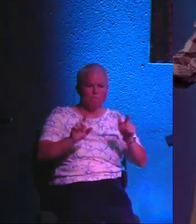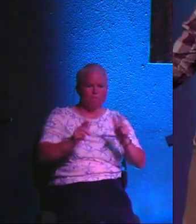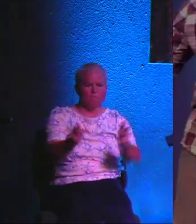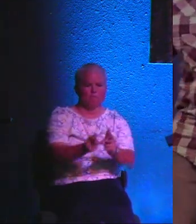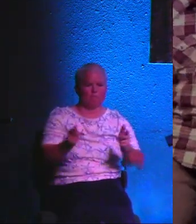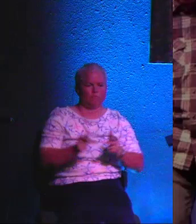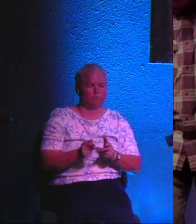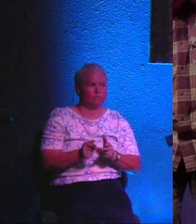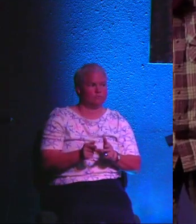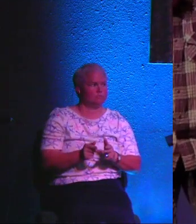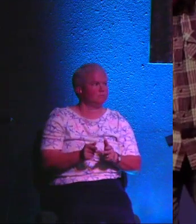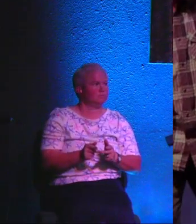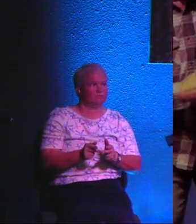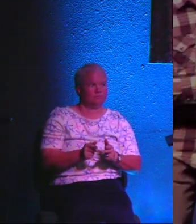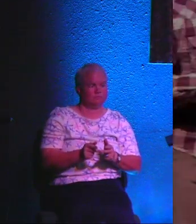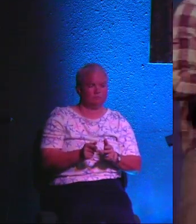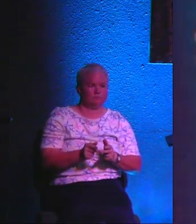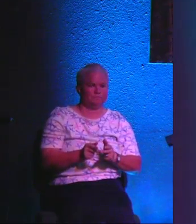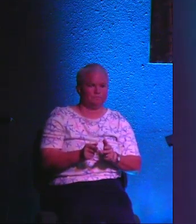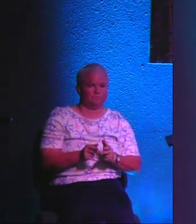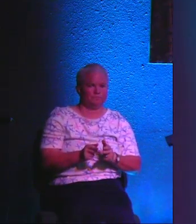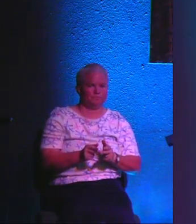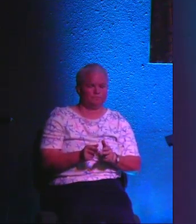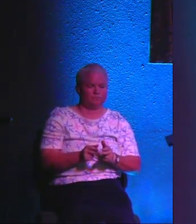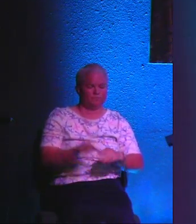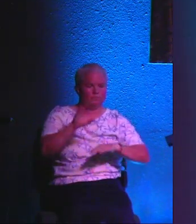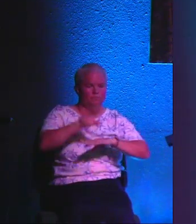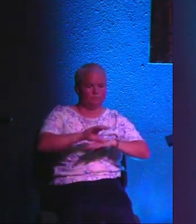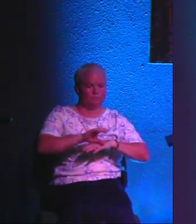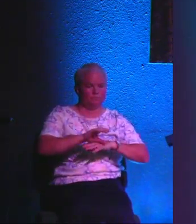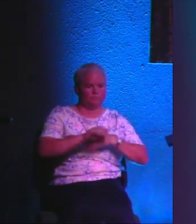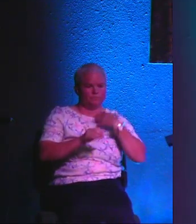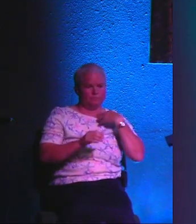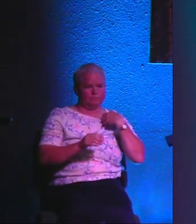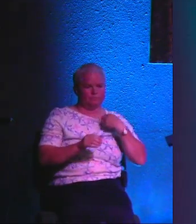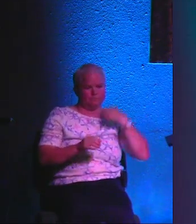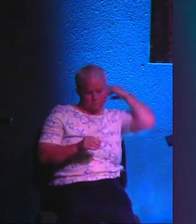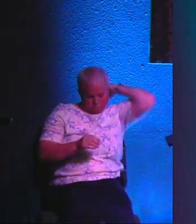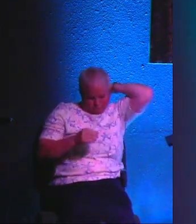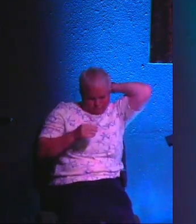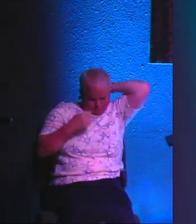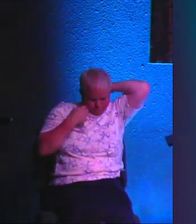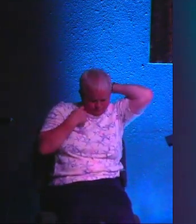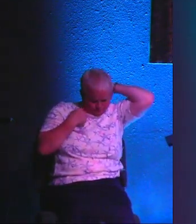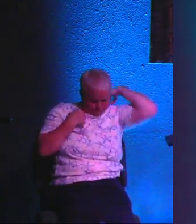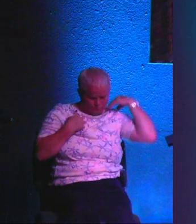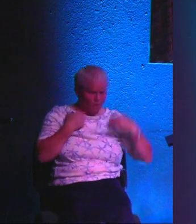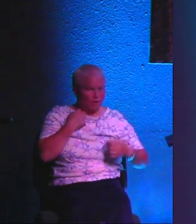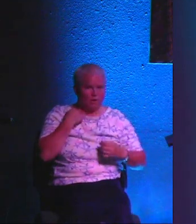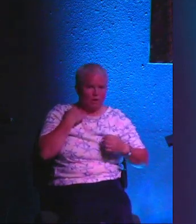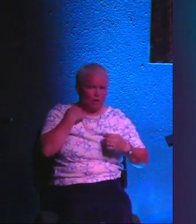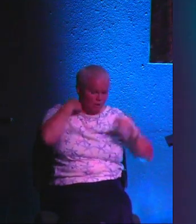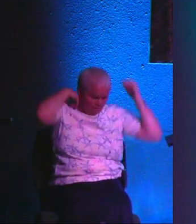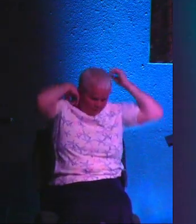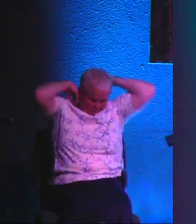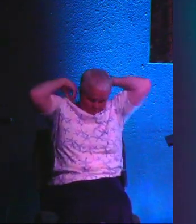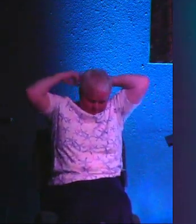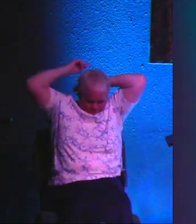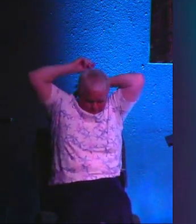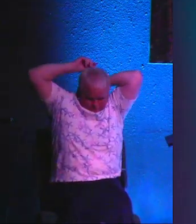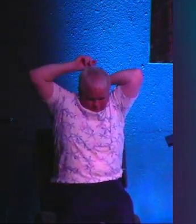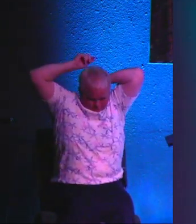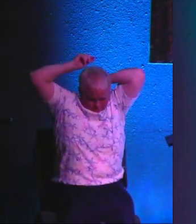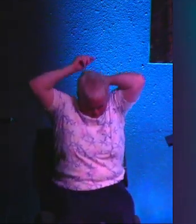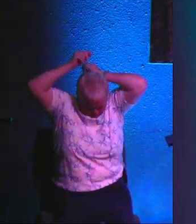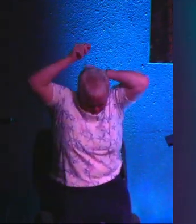in all different atmospheres. I've preached in churches, obviously. I've preached in auditoriums. I've preached multiple